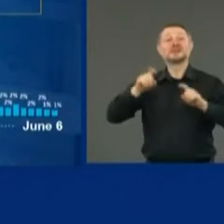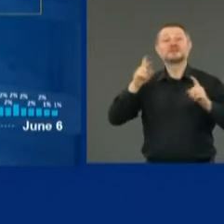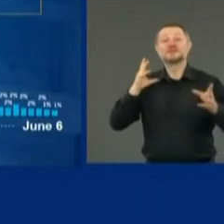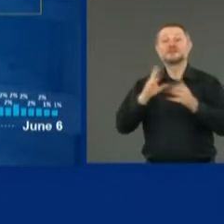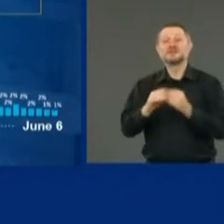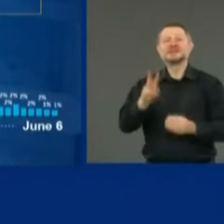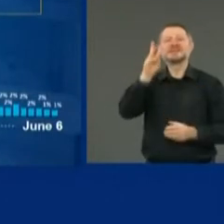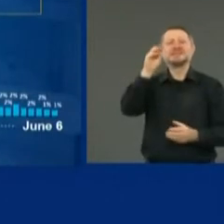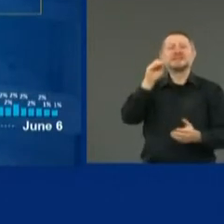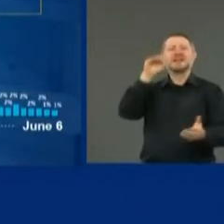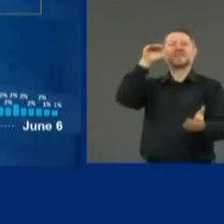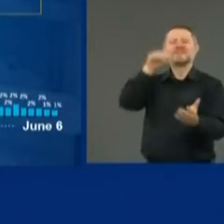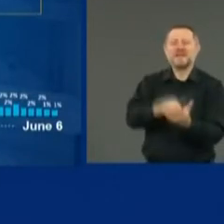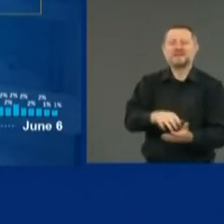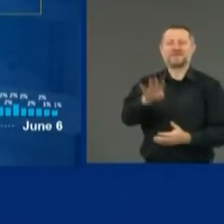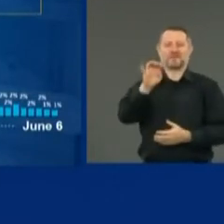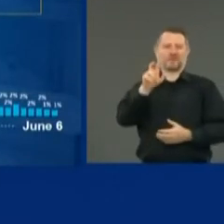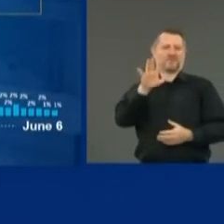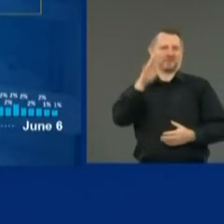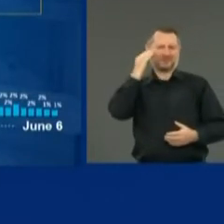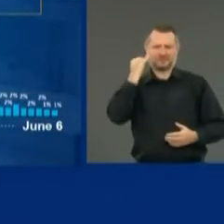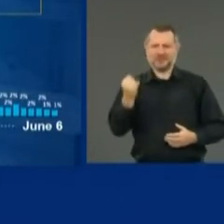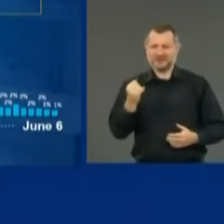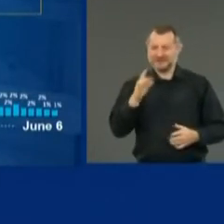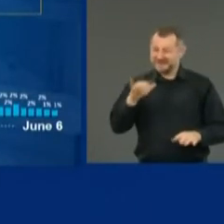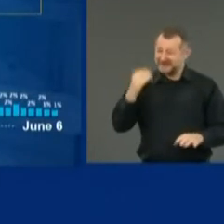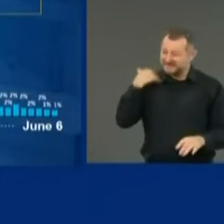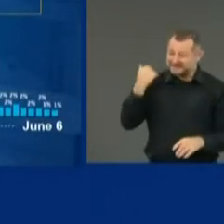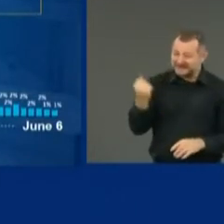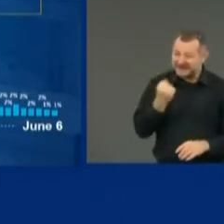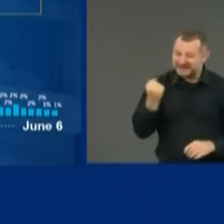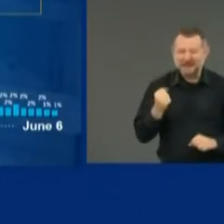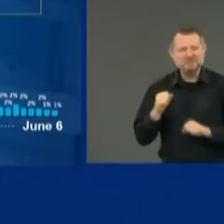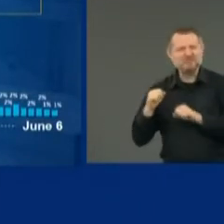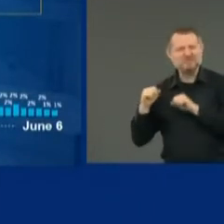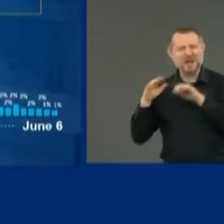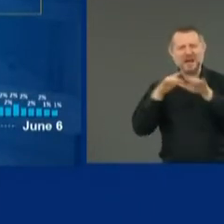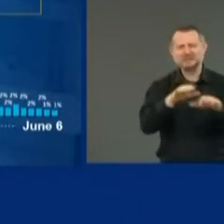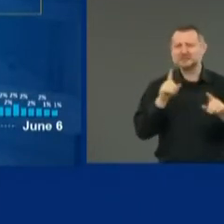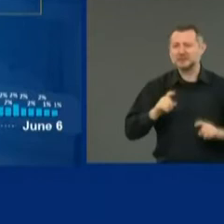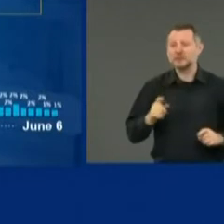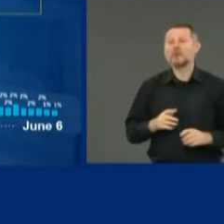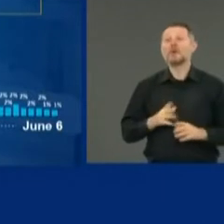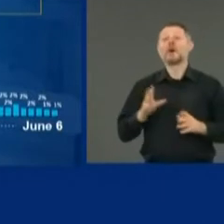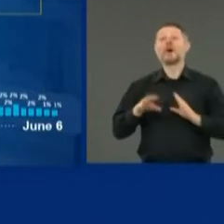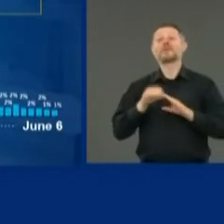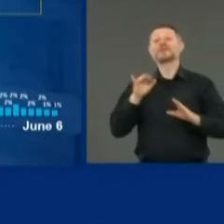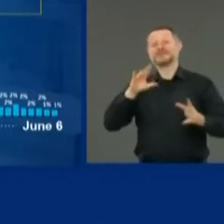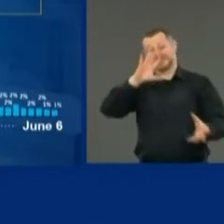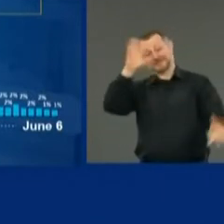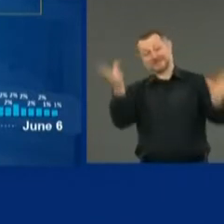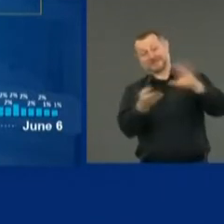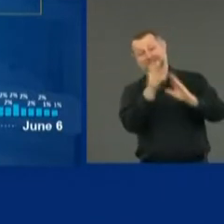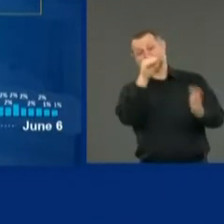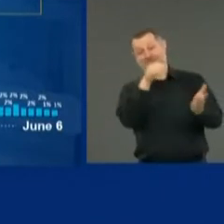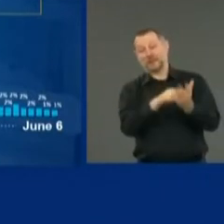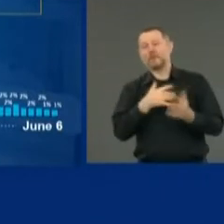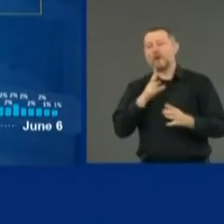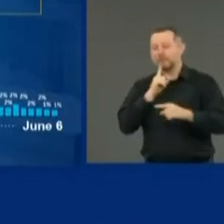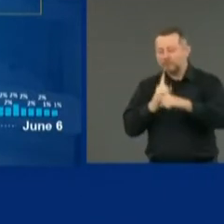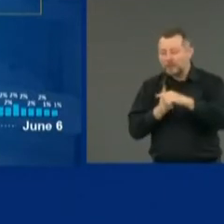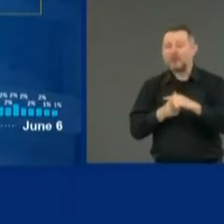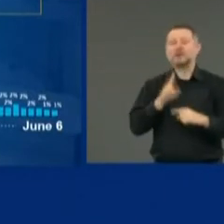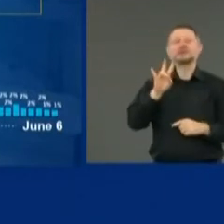in the state of New York, Saturday. 781 positive tests. Lowest since March